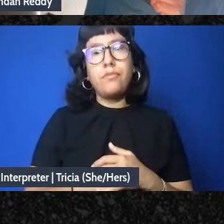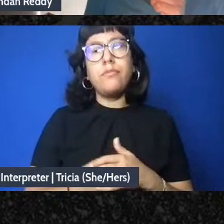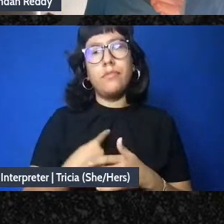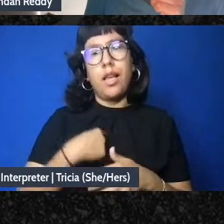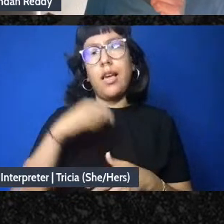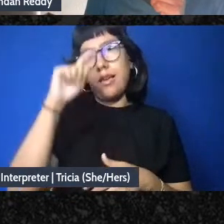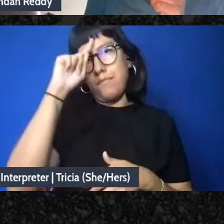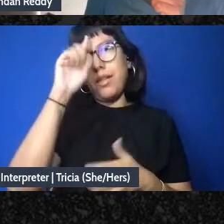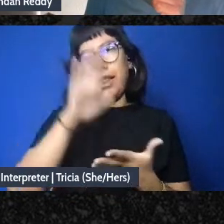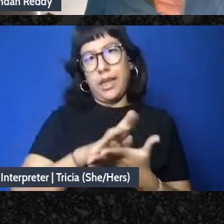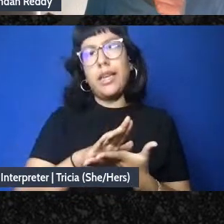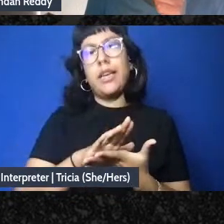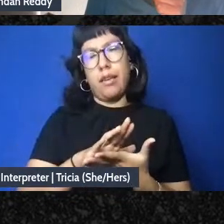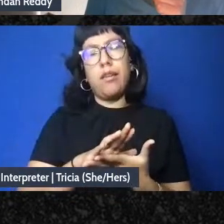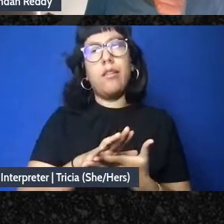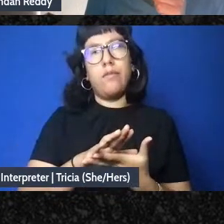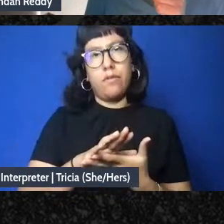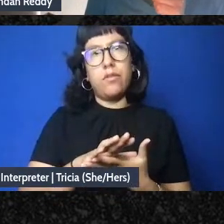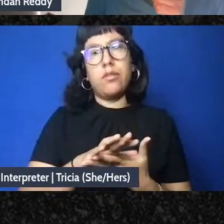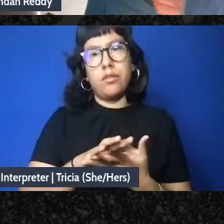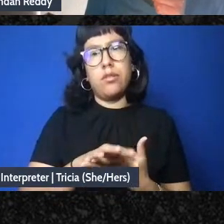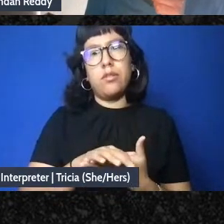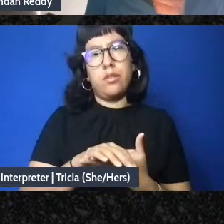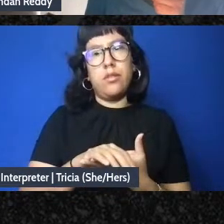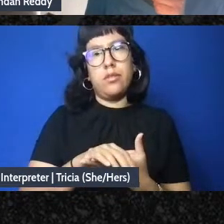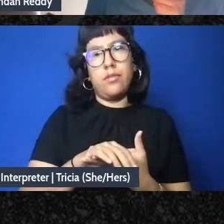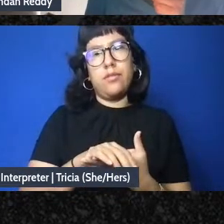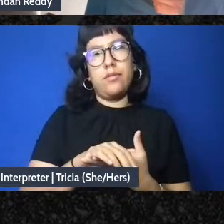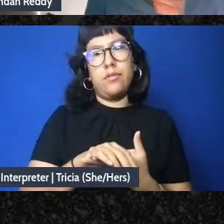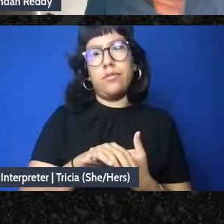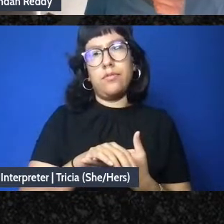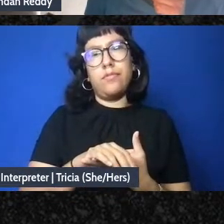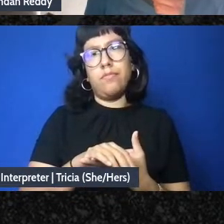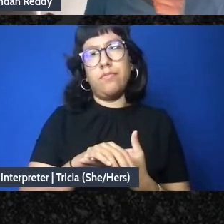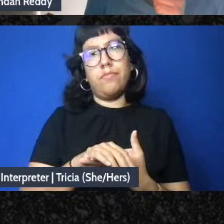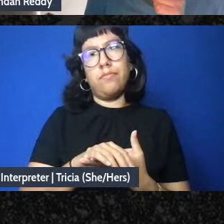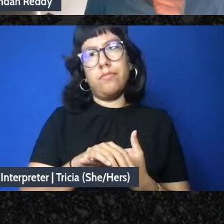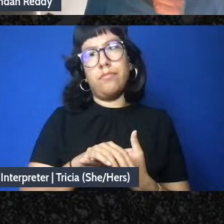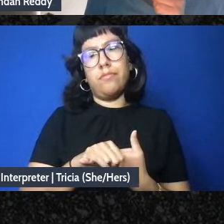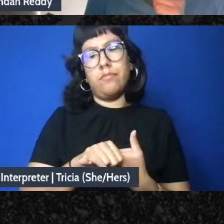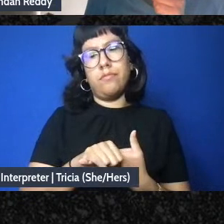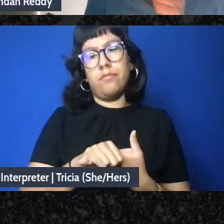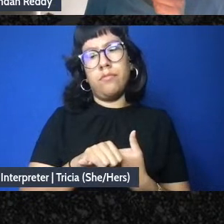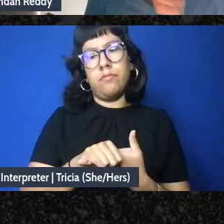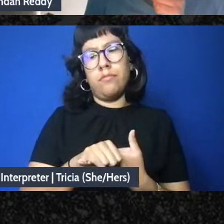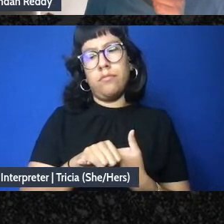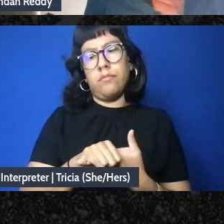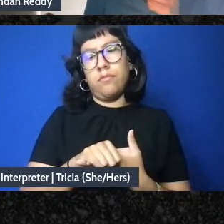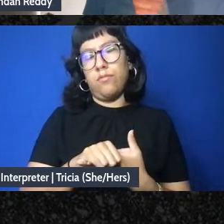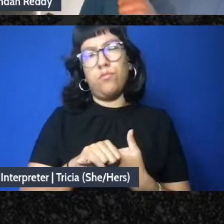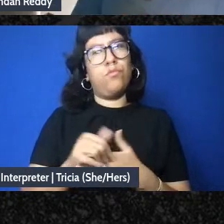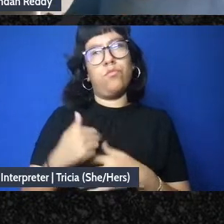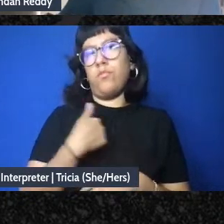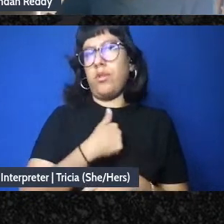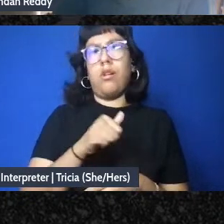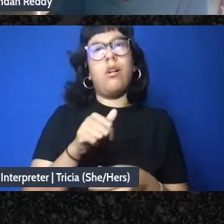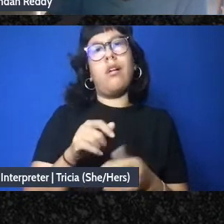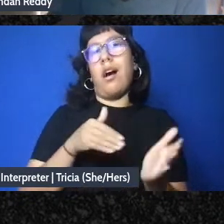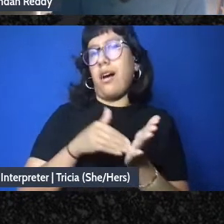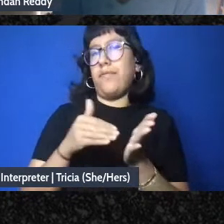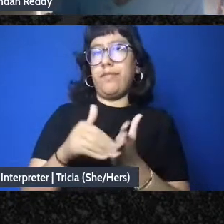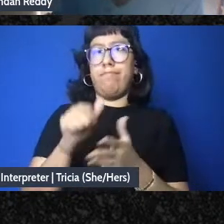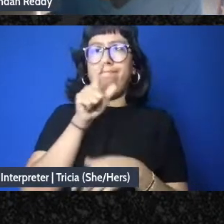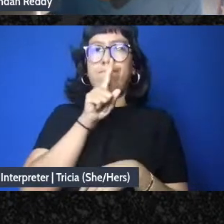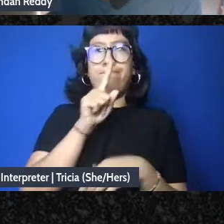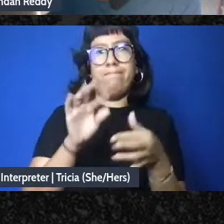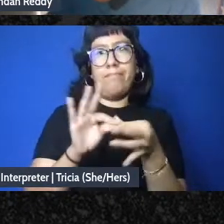if that isn't a core pillar of what we're talking about when we're talking